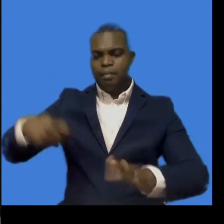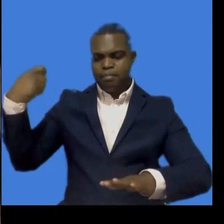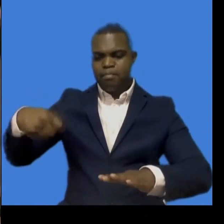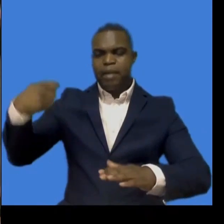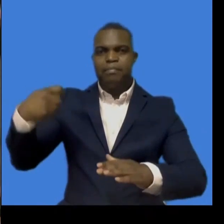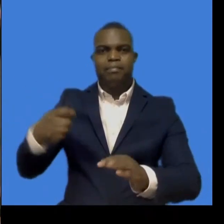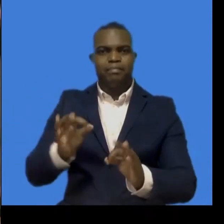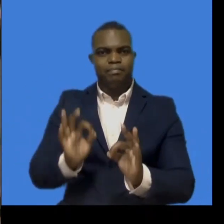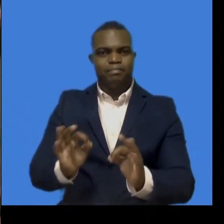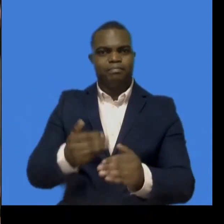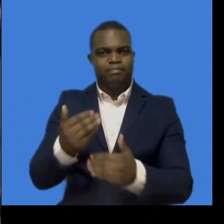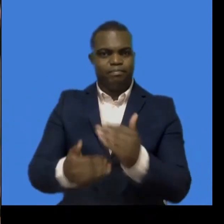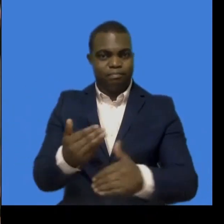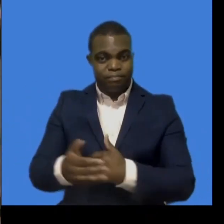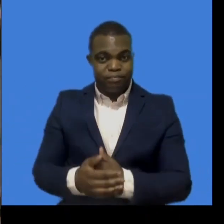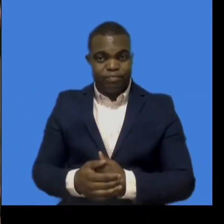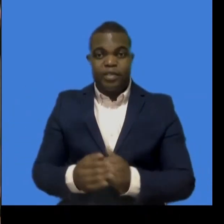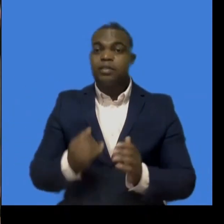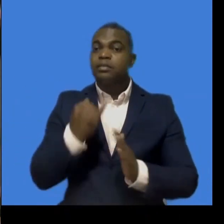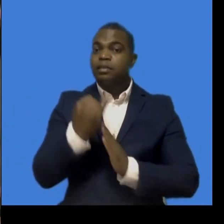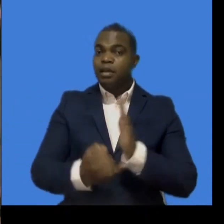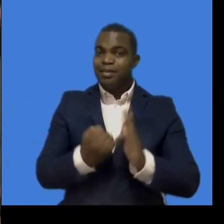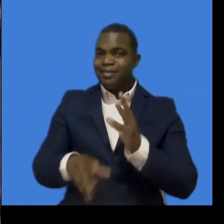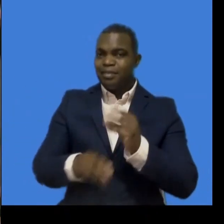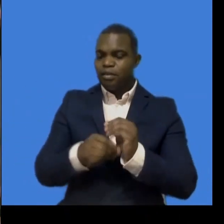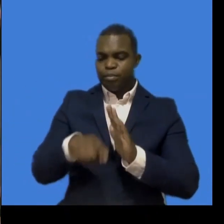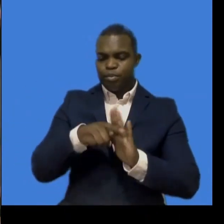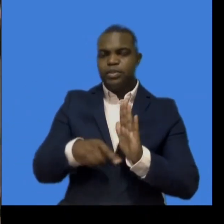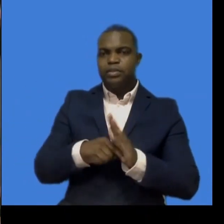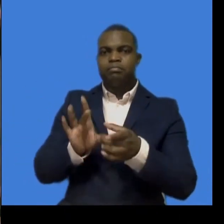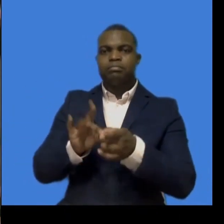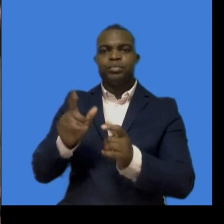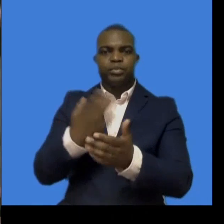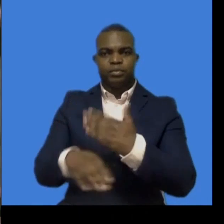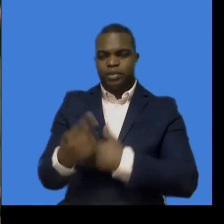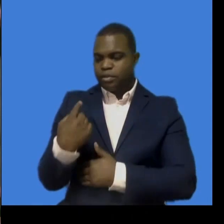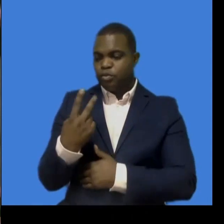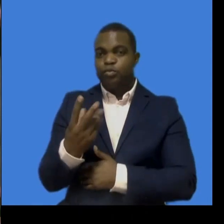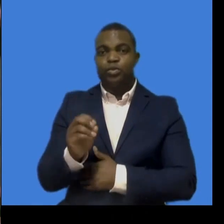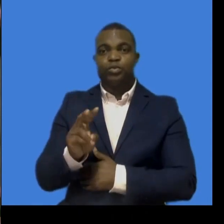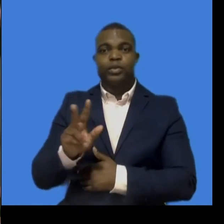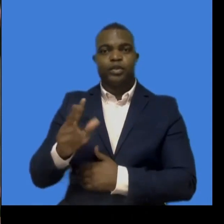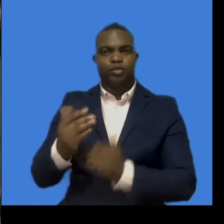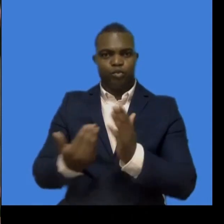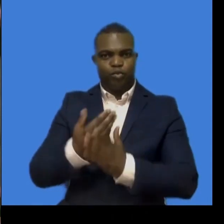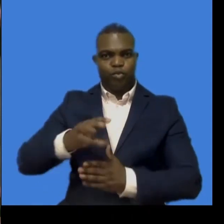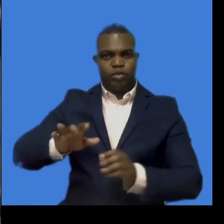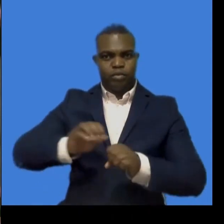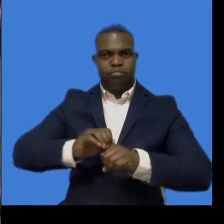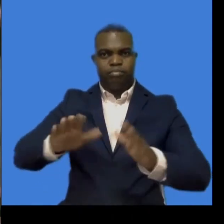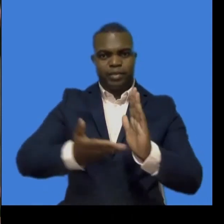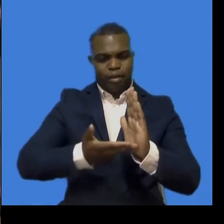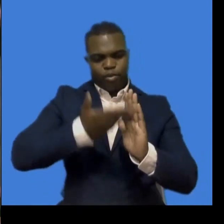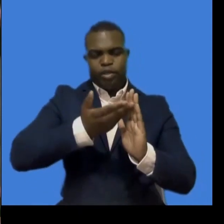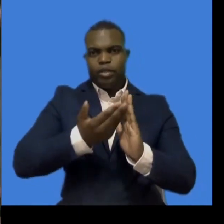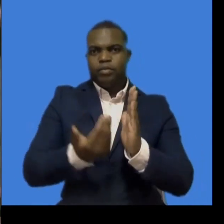Action Plan. Madam Vice President, Sri Lankan government has also taken a number of legal and policy